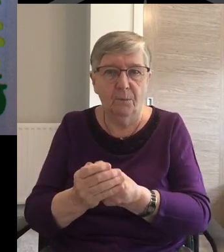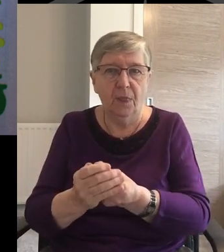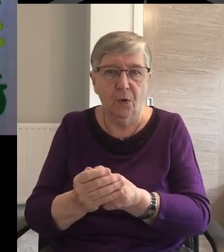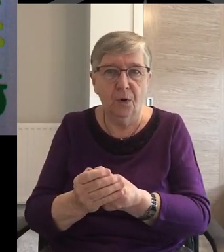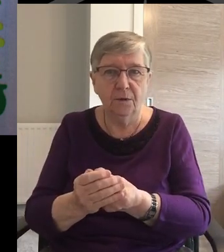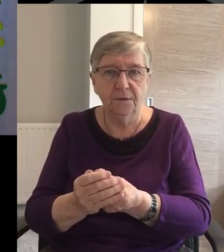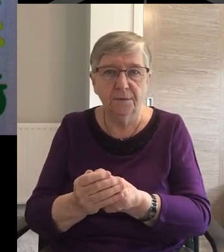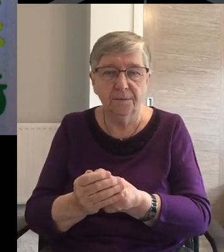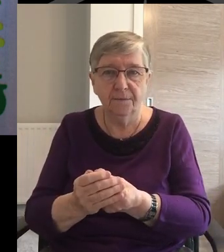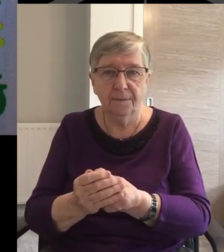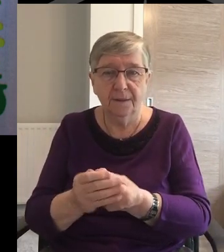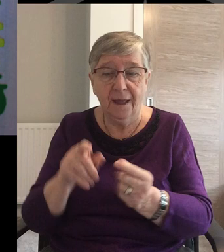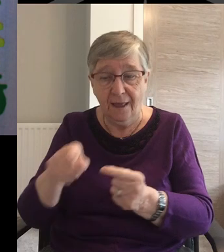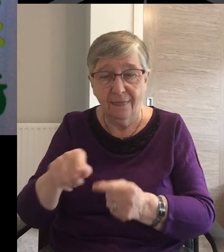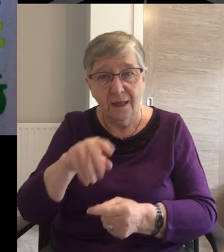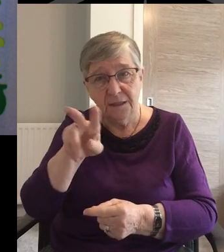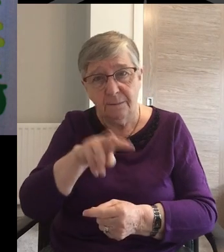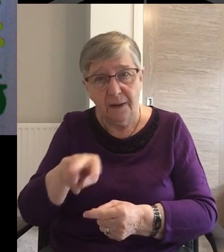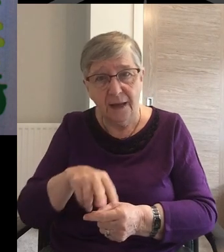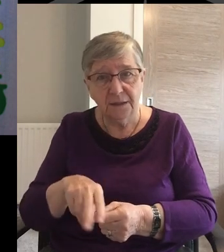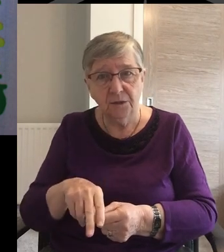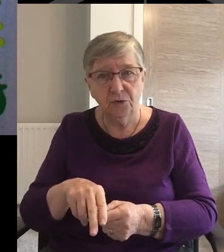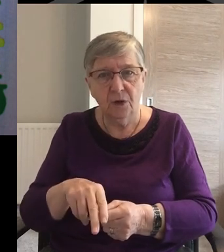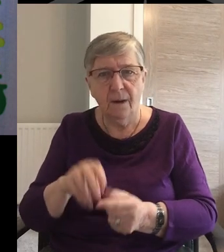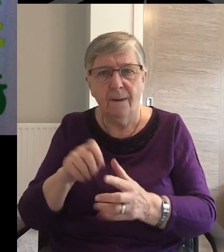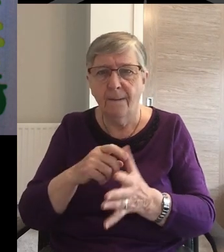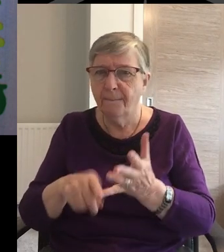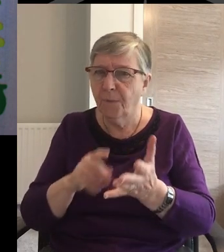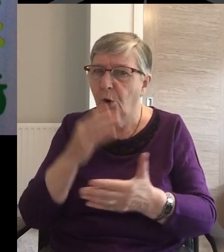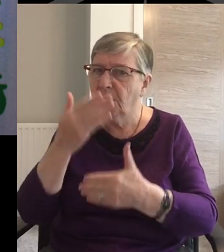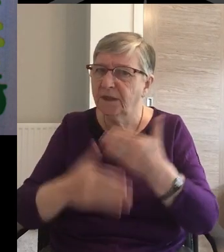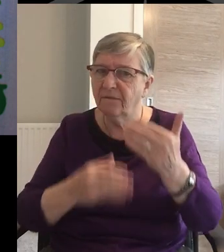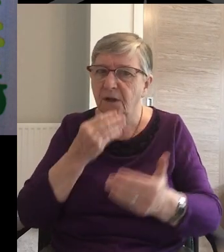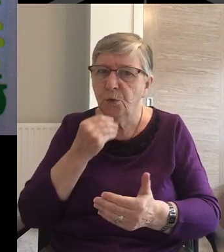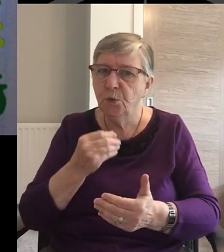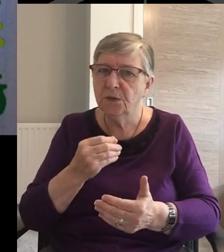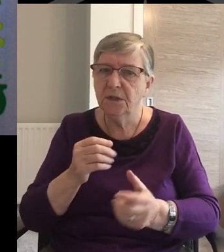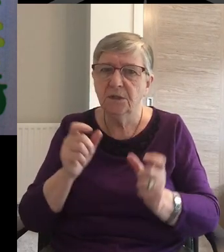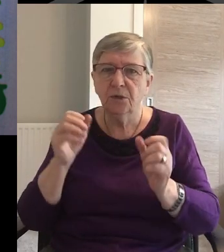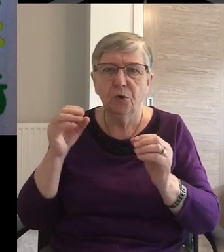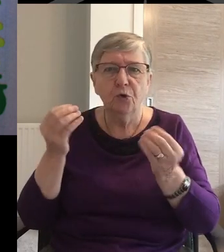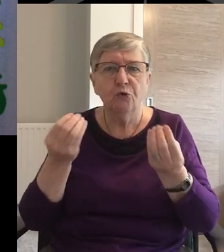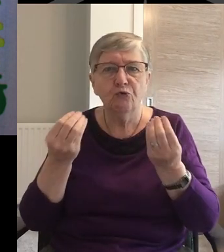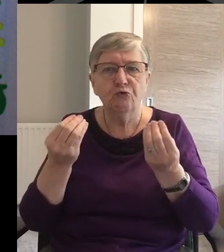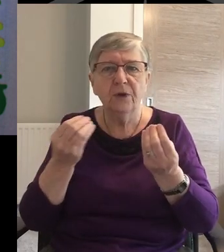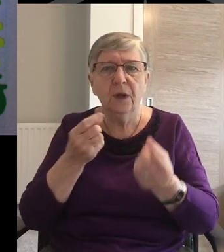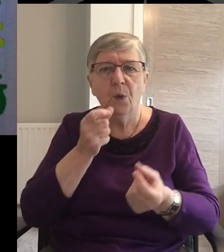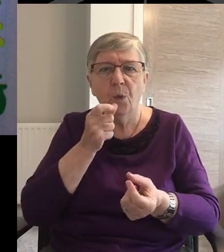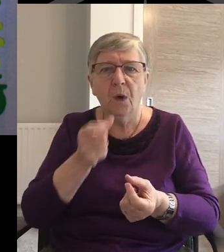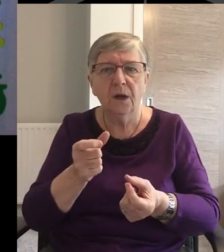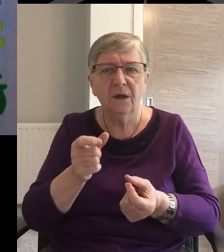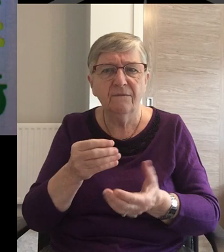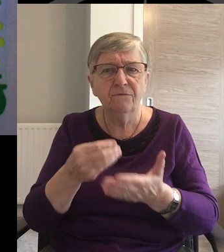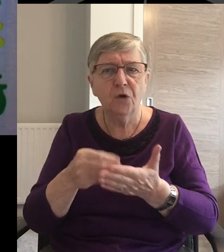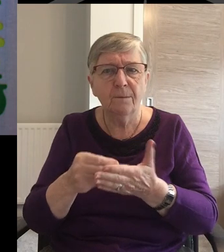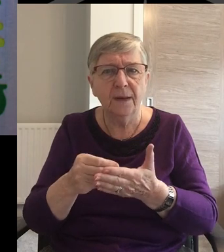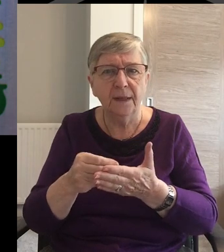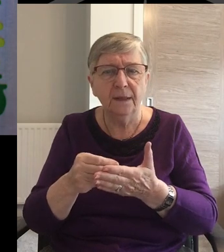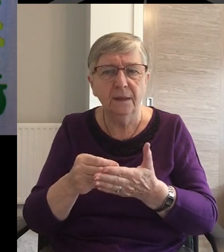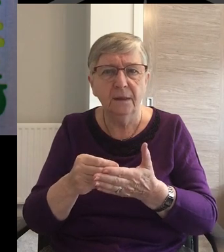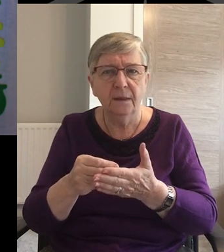In this passage Paul never uses the Greek words for money He phrases everything differently